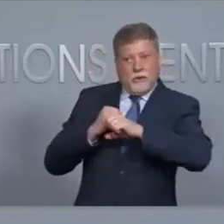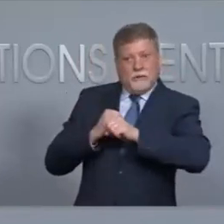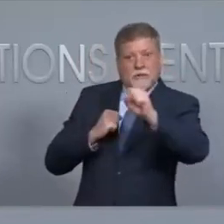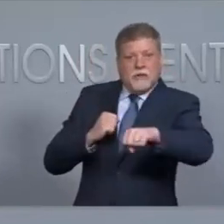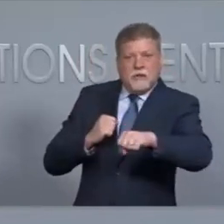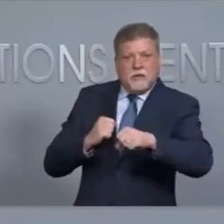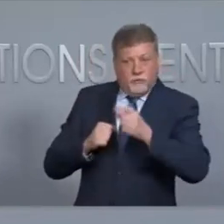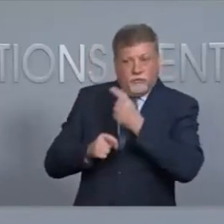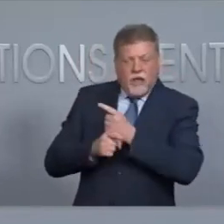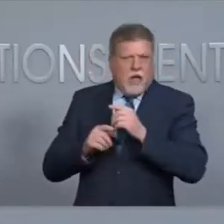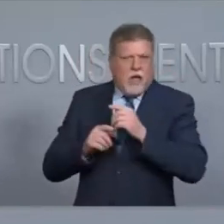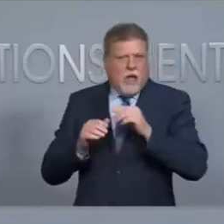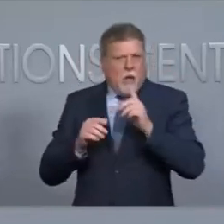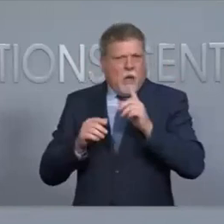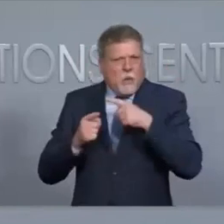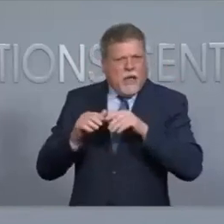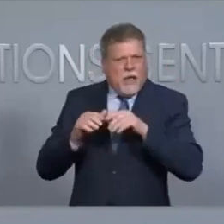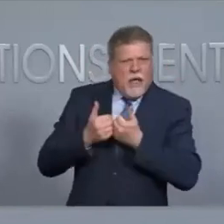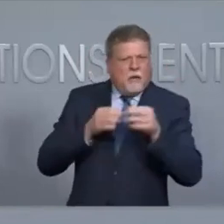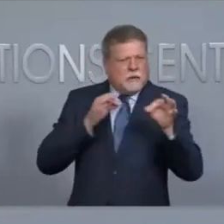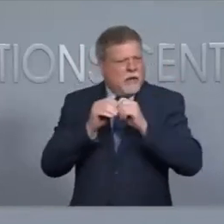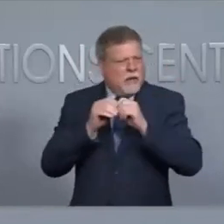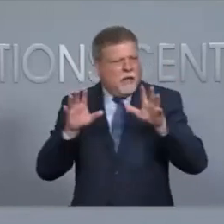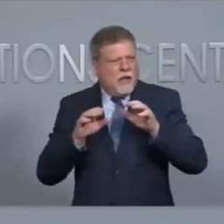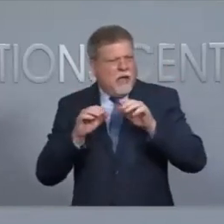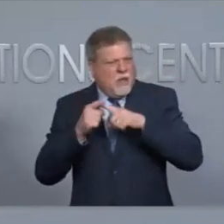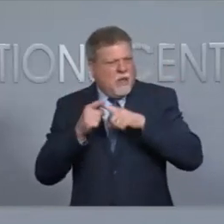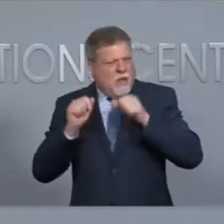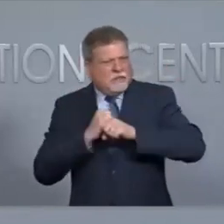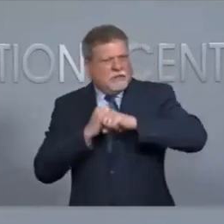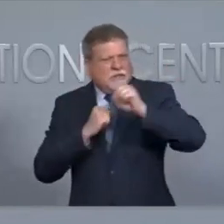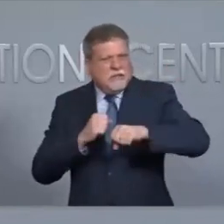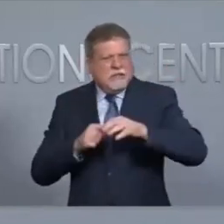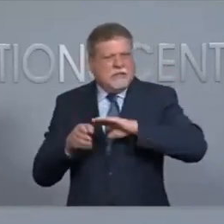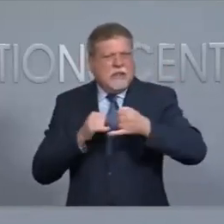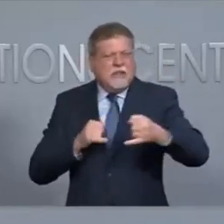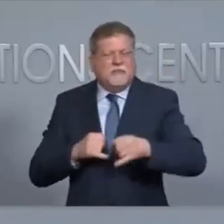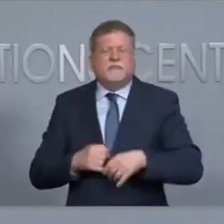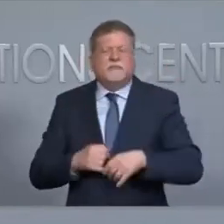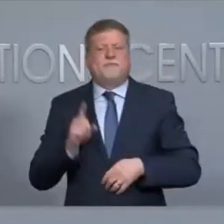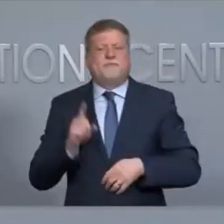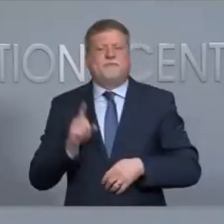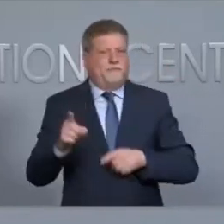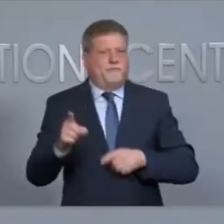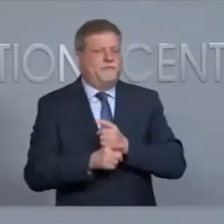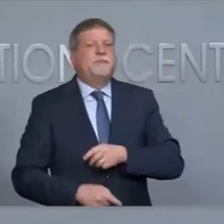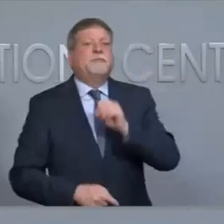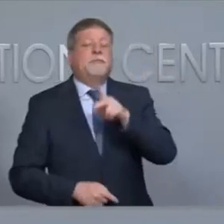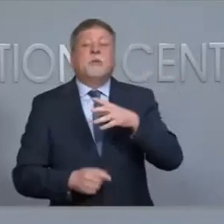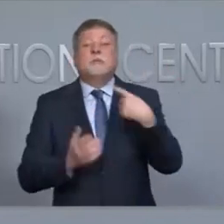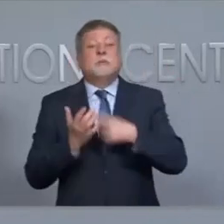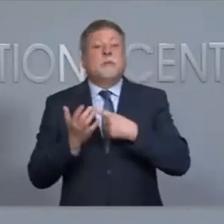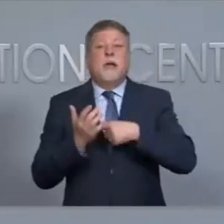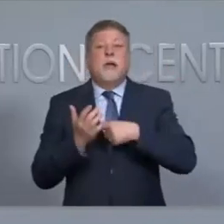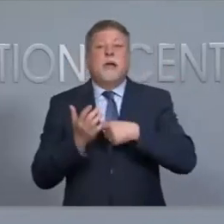Yes. That's a very good question. So, there are times when voting may be delayed